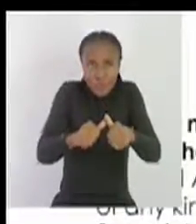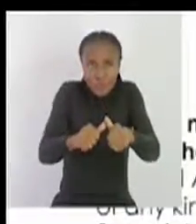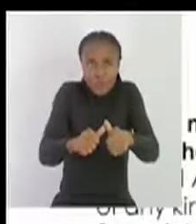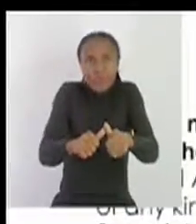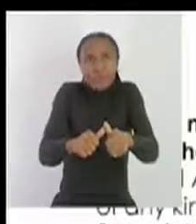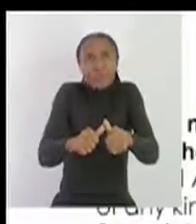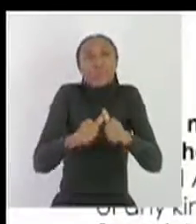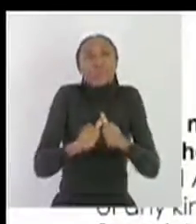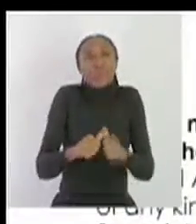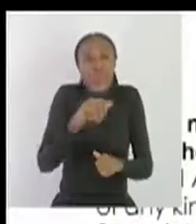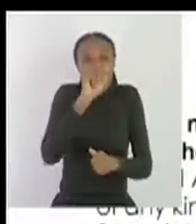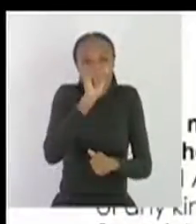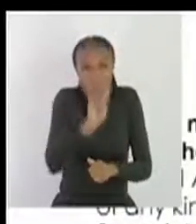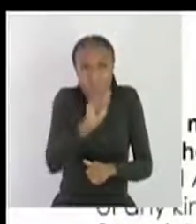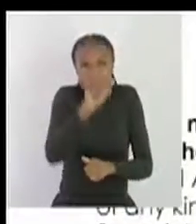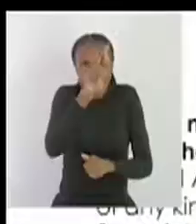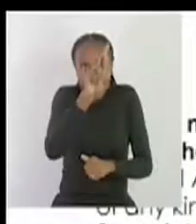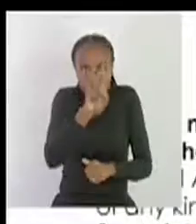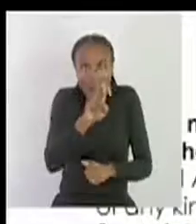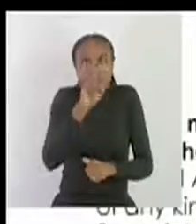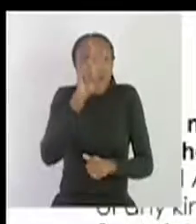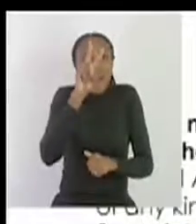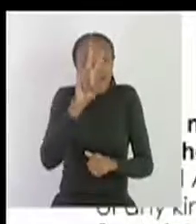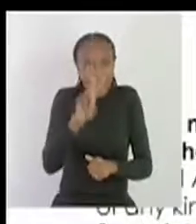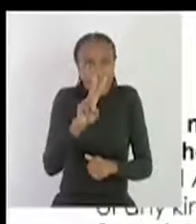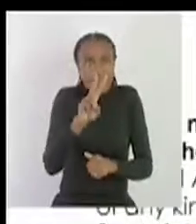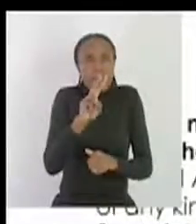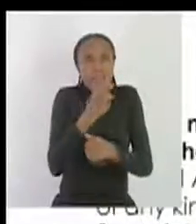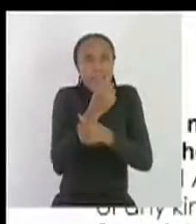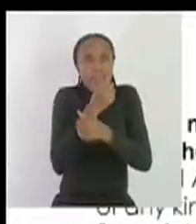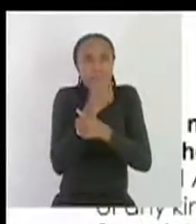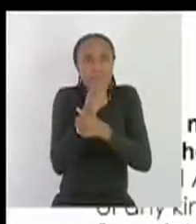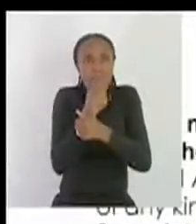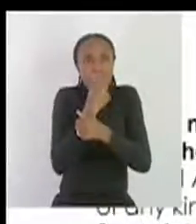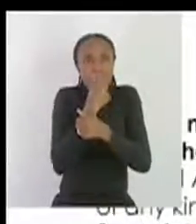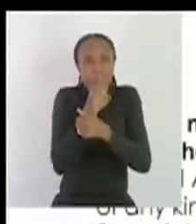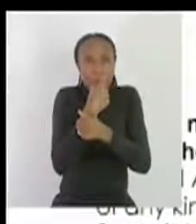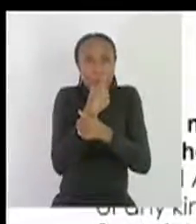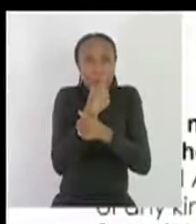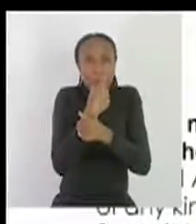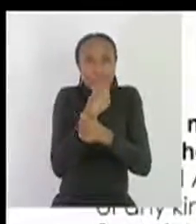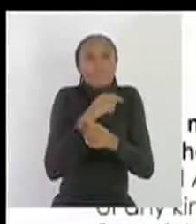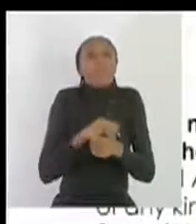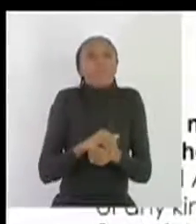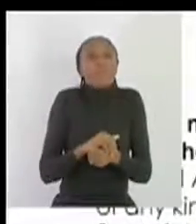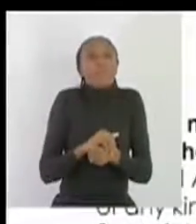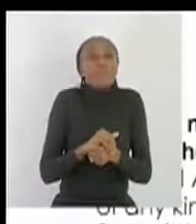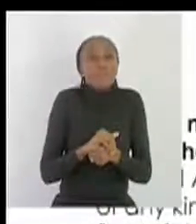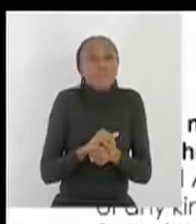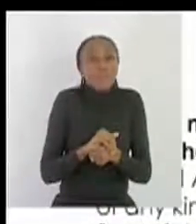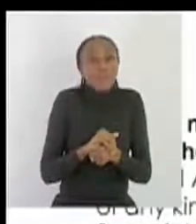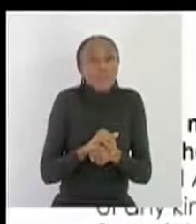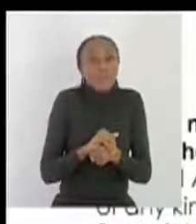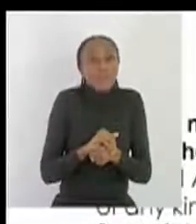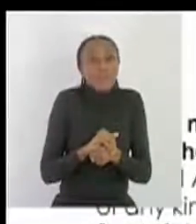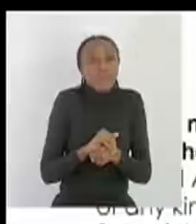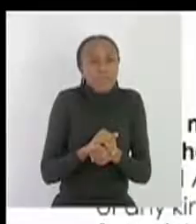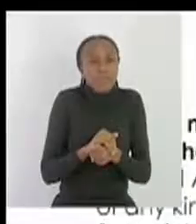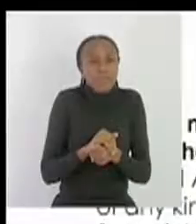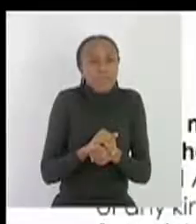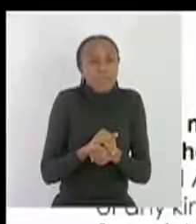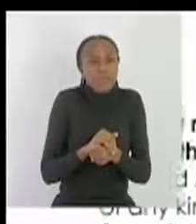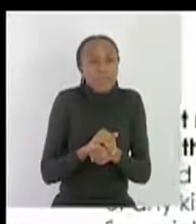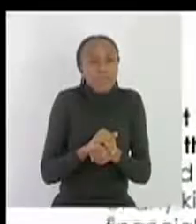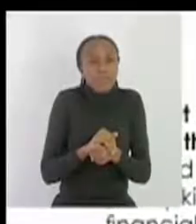anti-retroviral or to say ARV for treating HIV infection and then to prevent it from